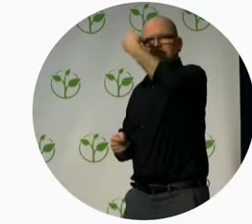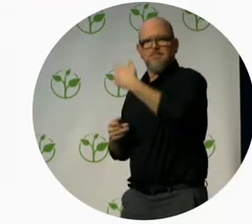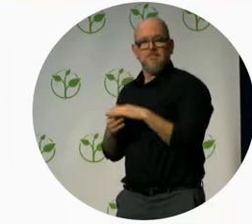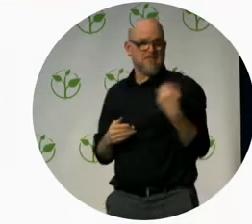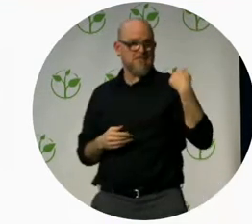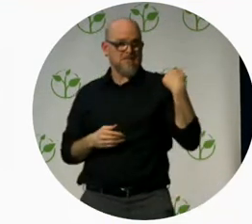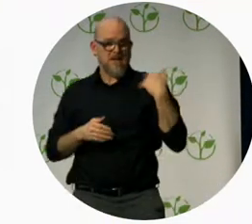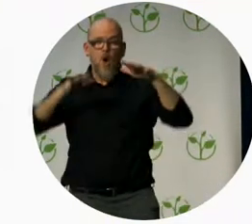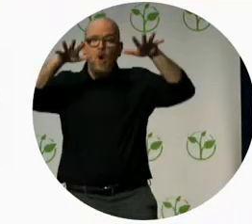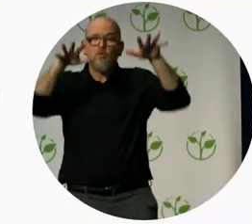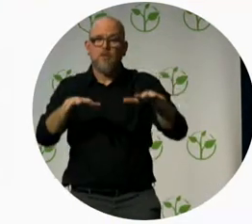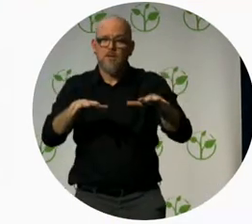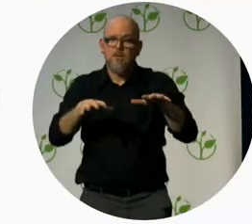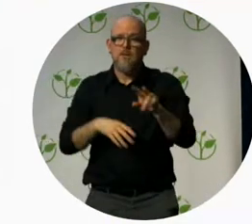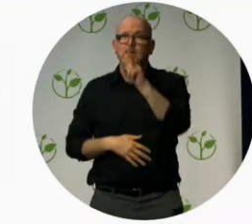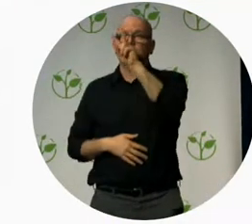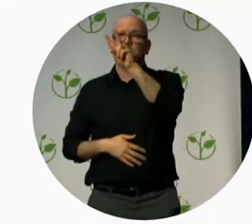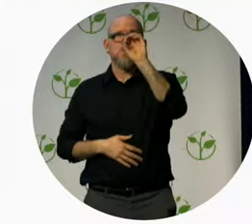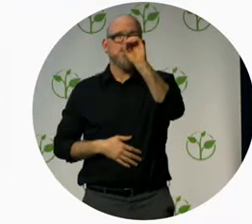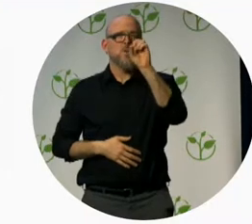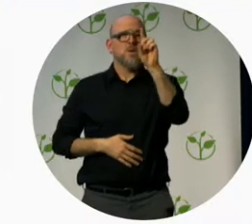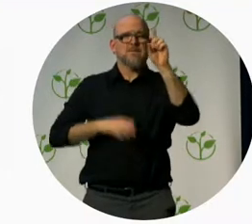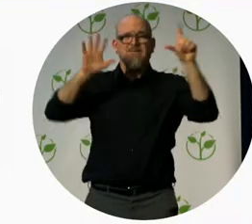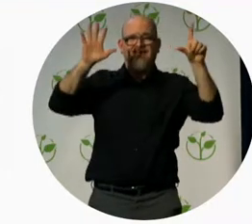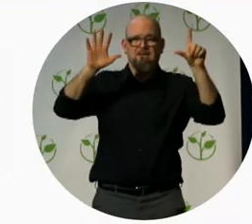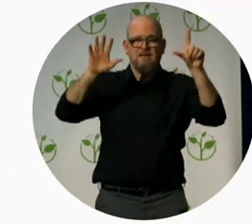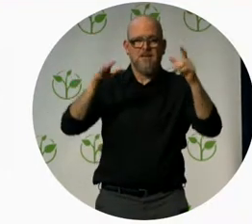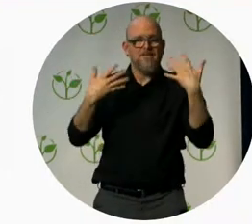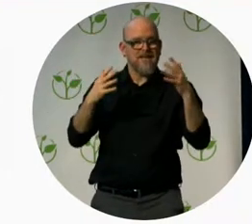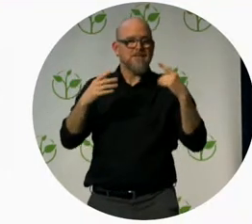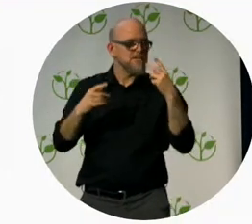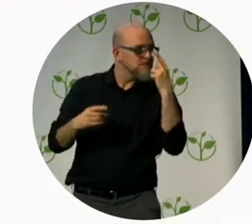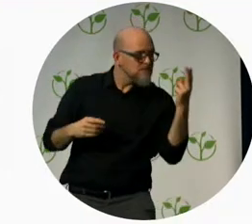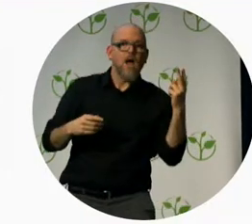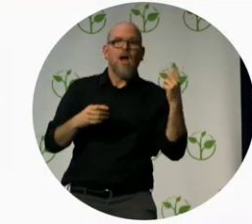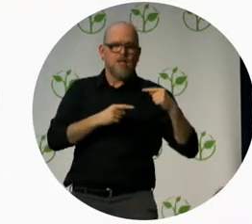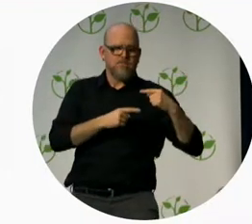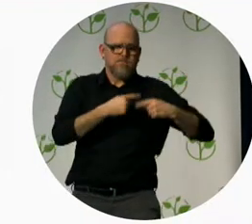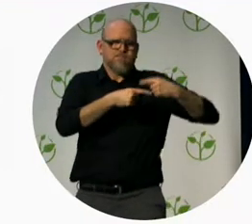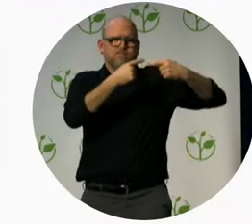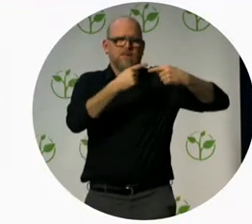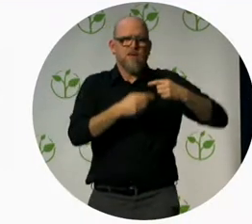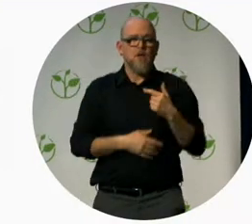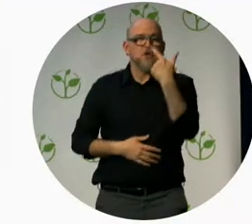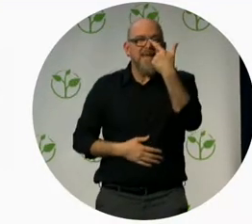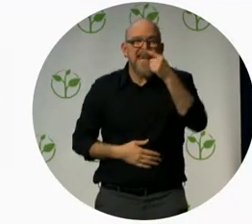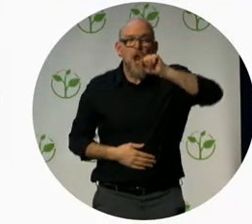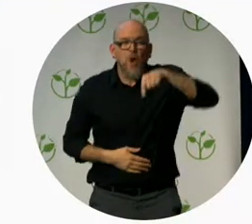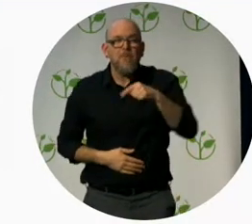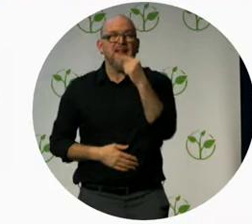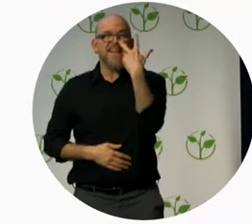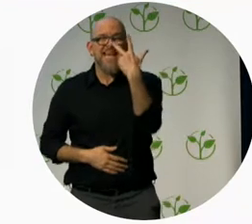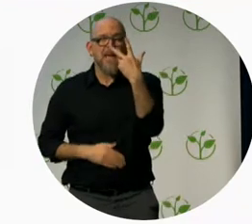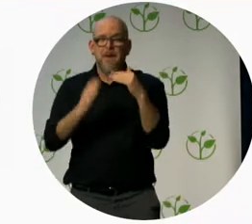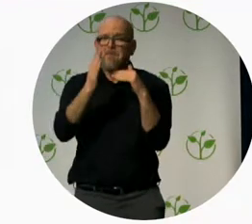the month of October one month of course we have so much more work to do before the one in five truly thrive